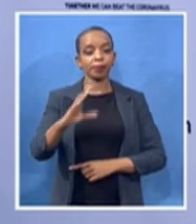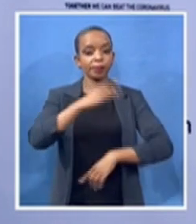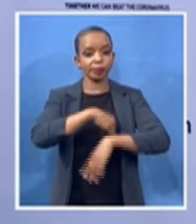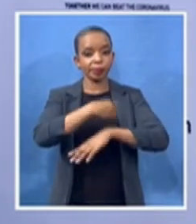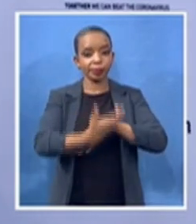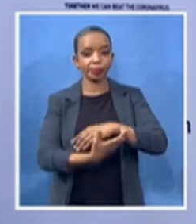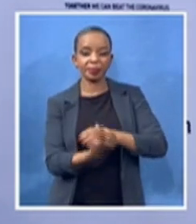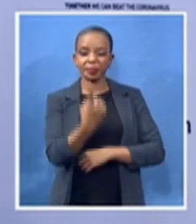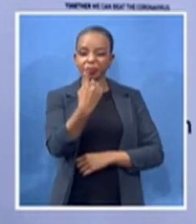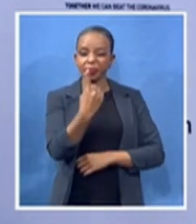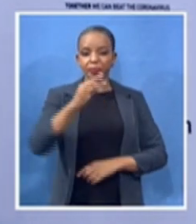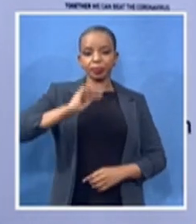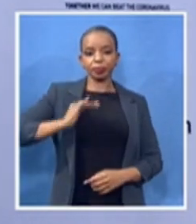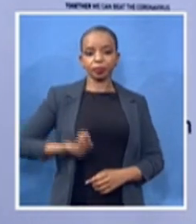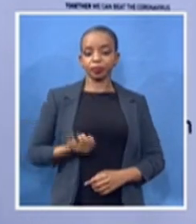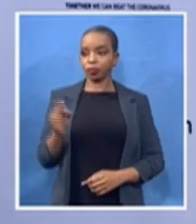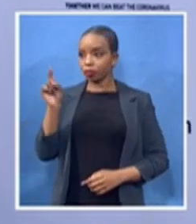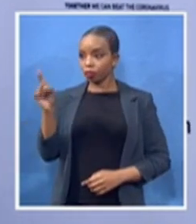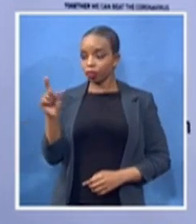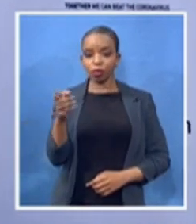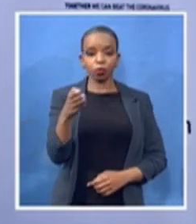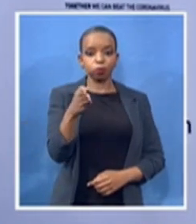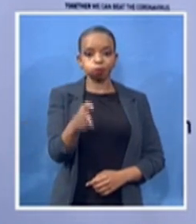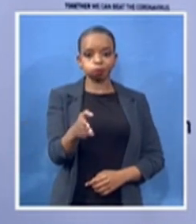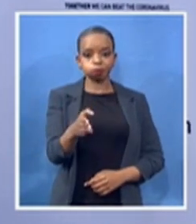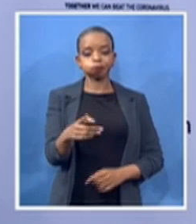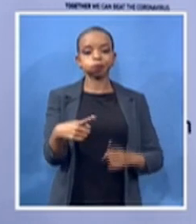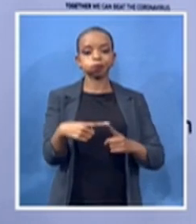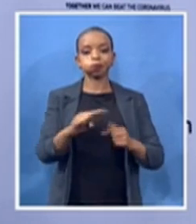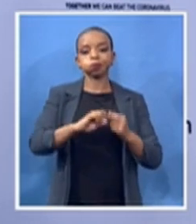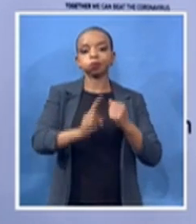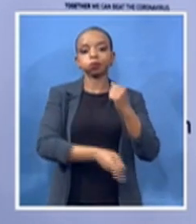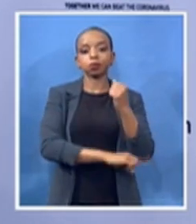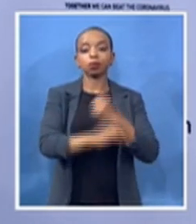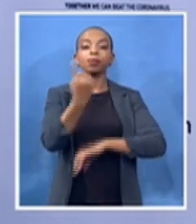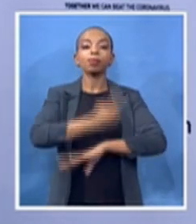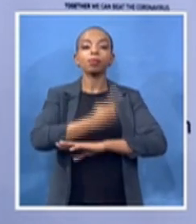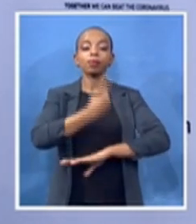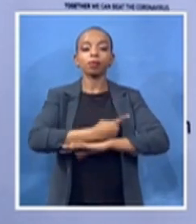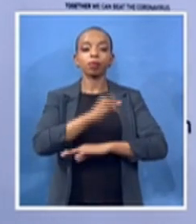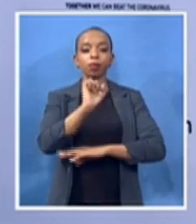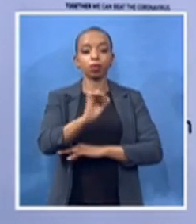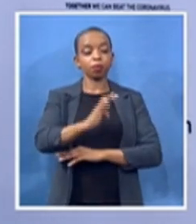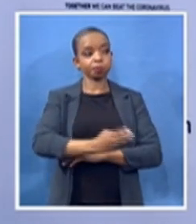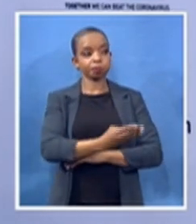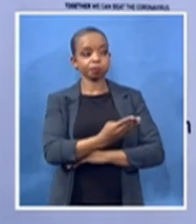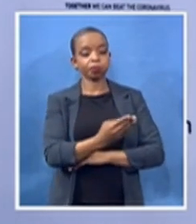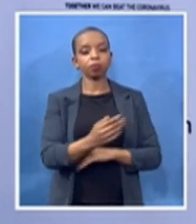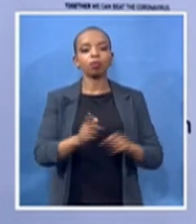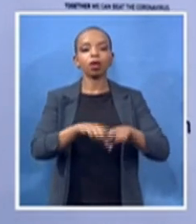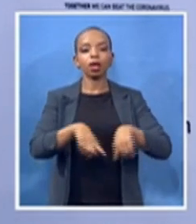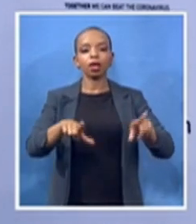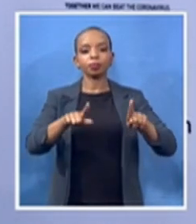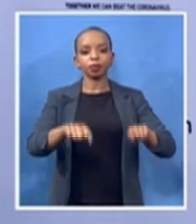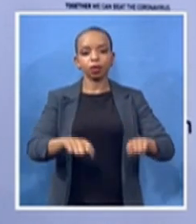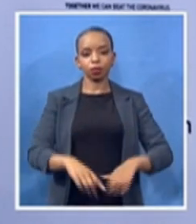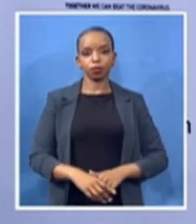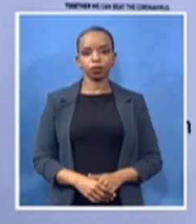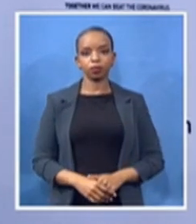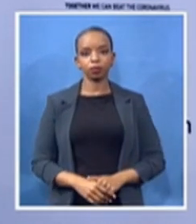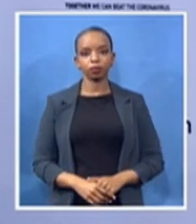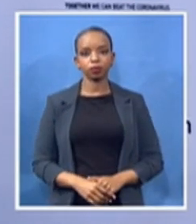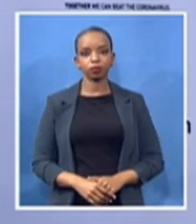soweto in october we shall launch the call in creating the charlotte manye mclayge